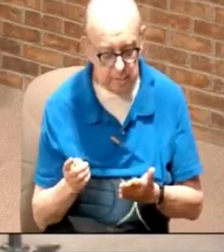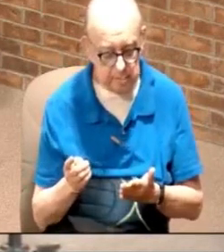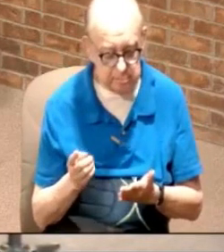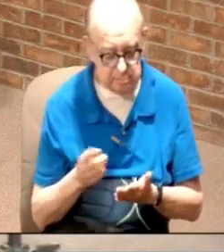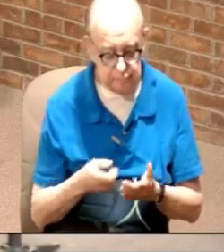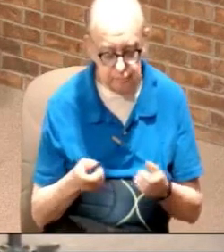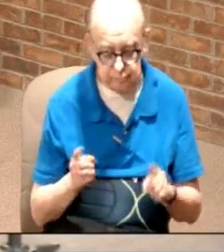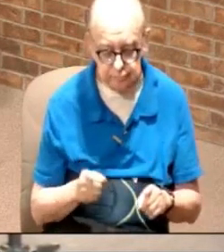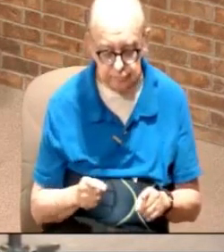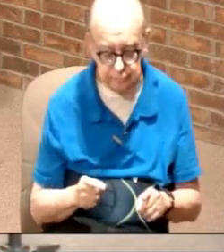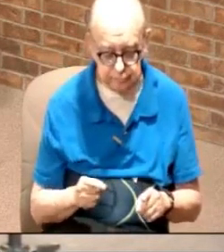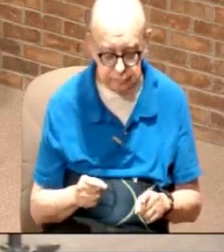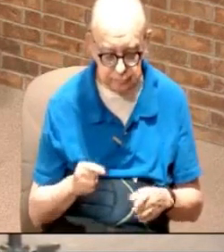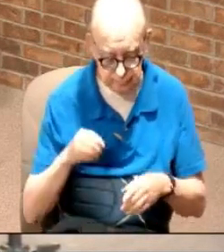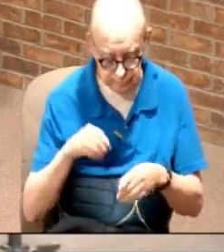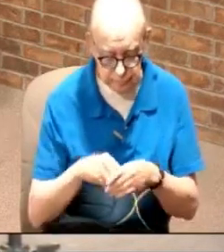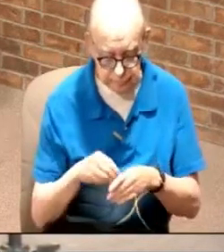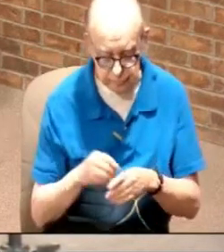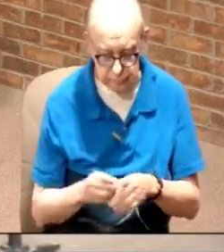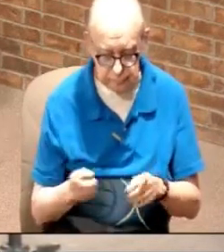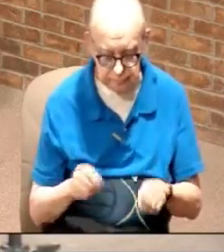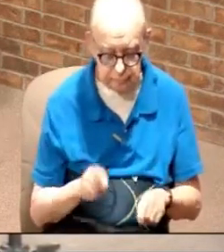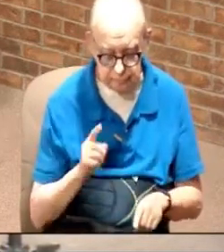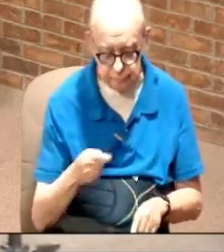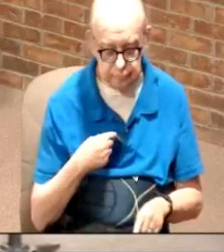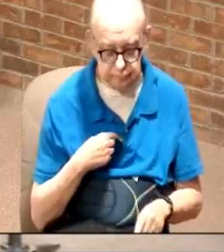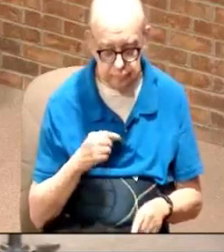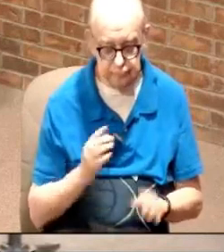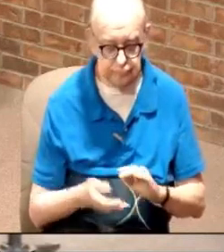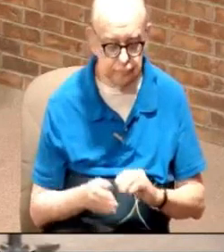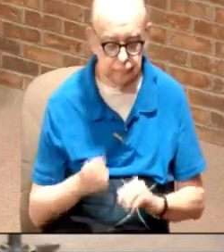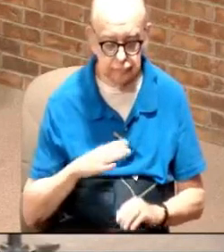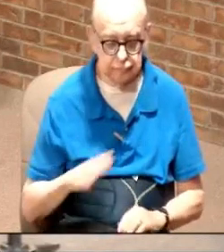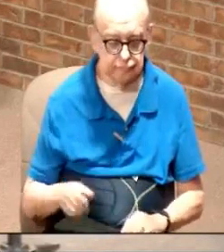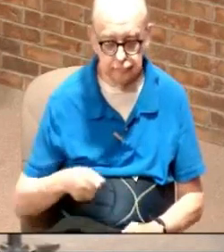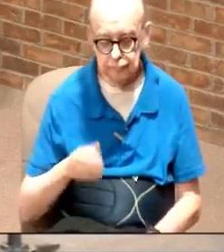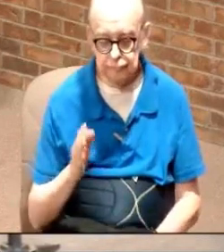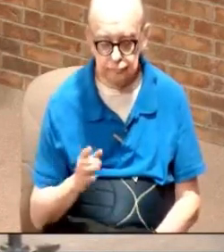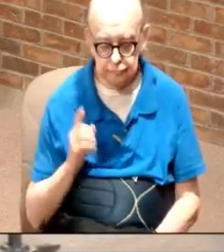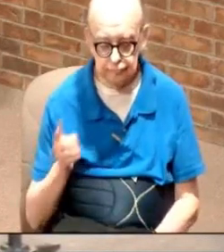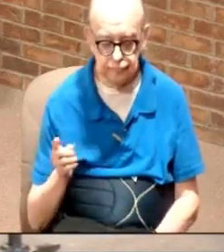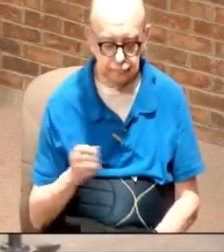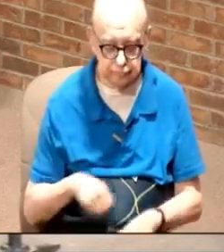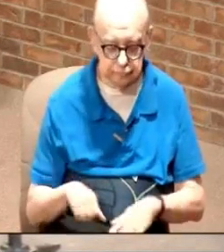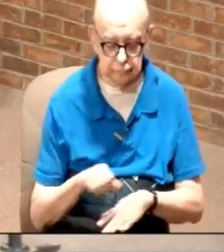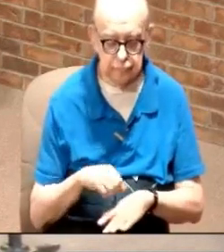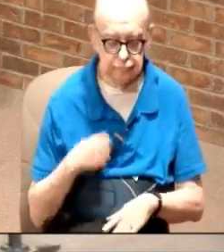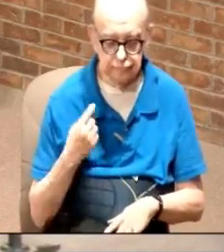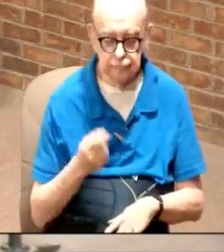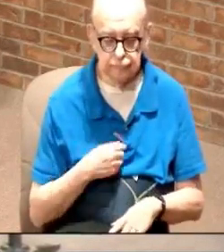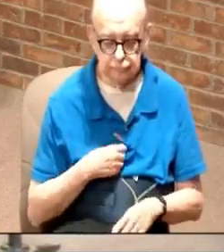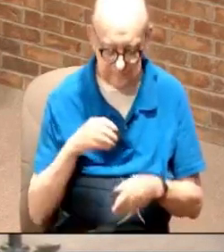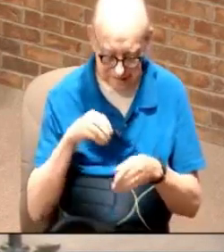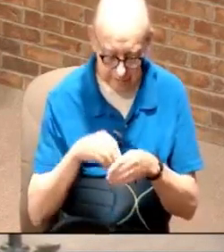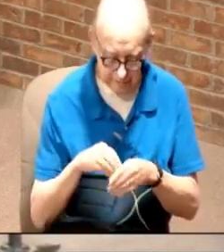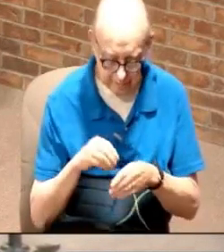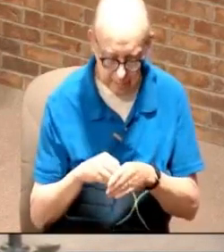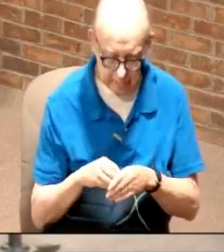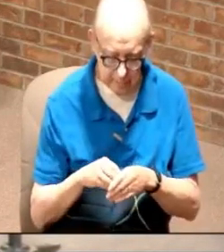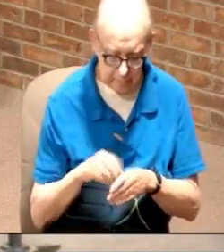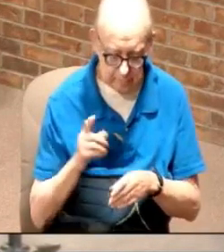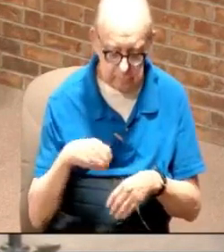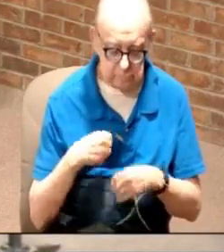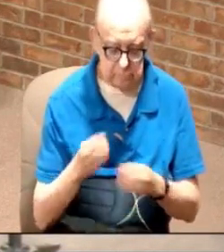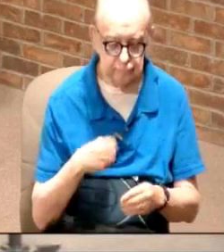What's happening is internally when you and I became a child of God, he anointed us internally. He